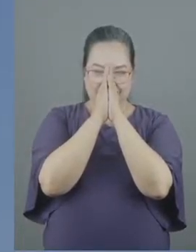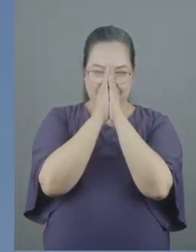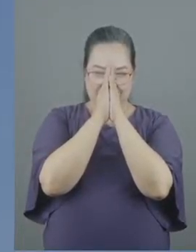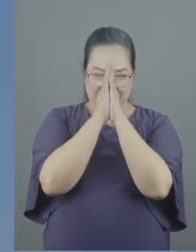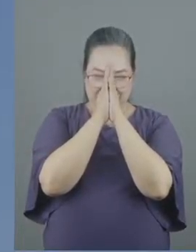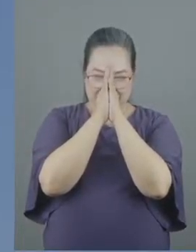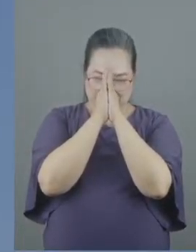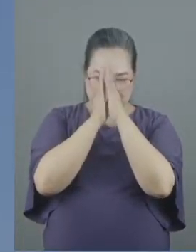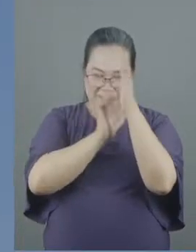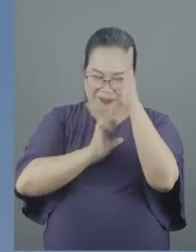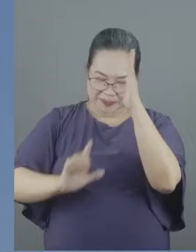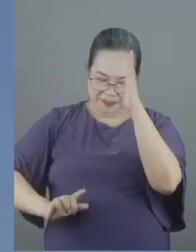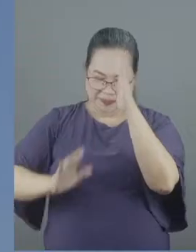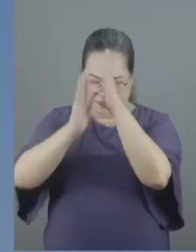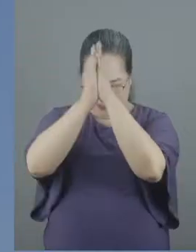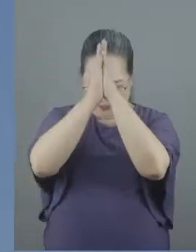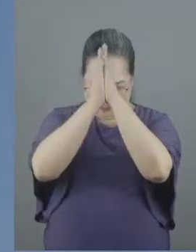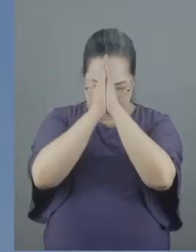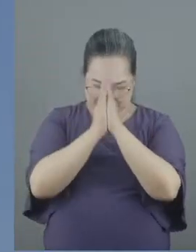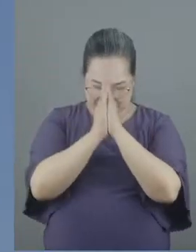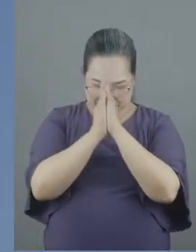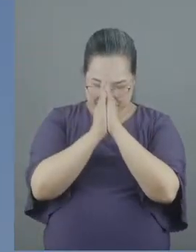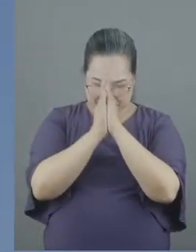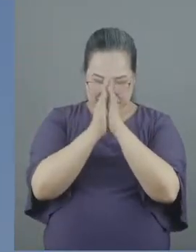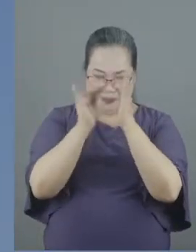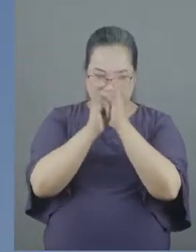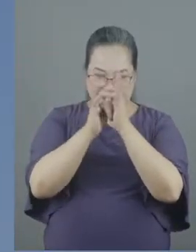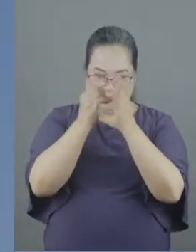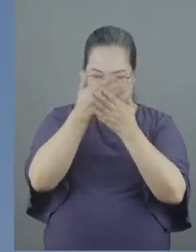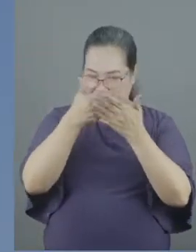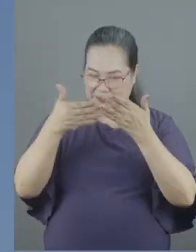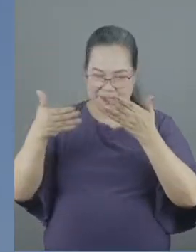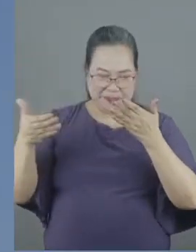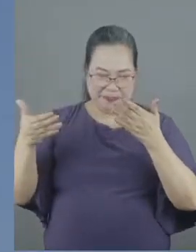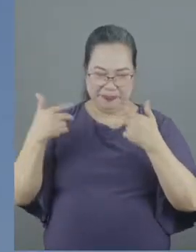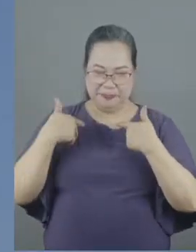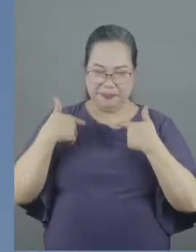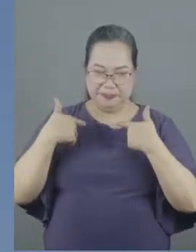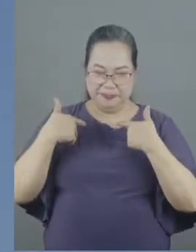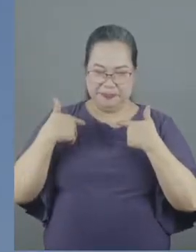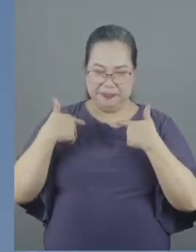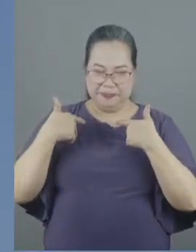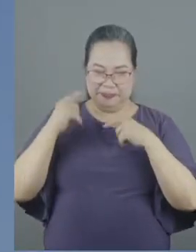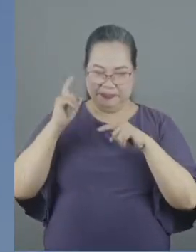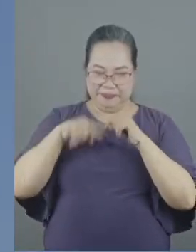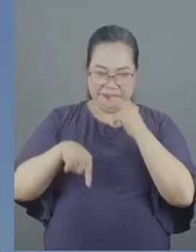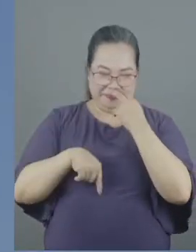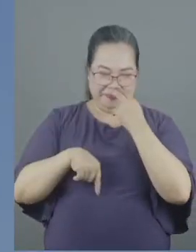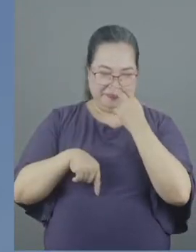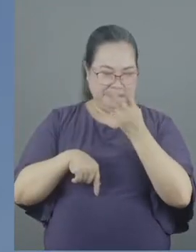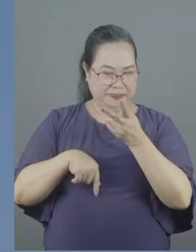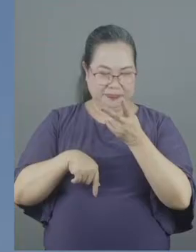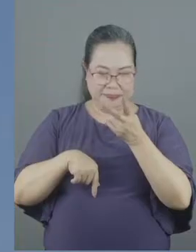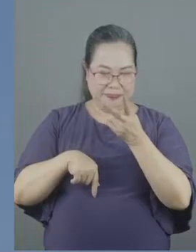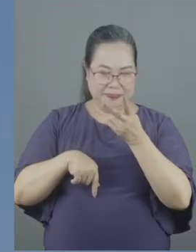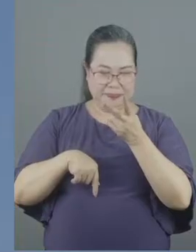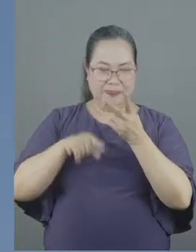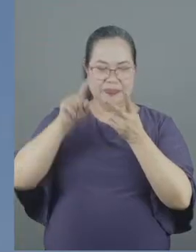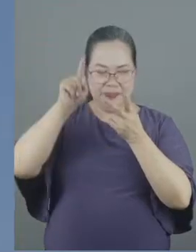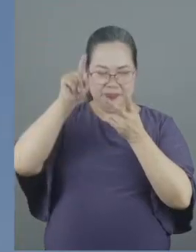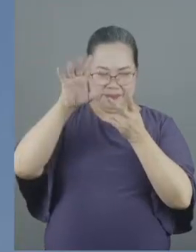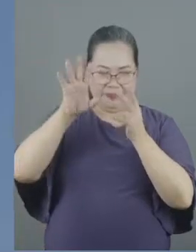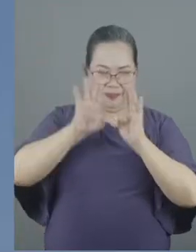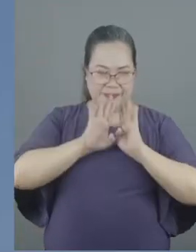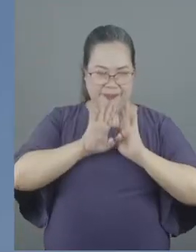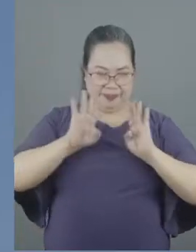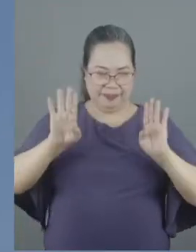Lord, we ask that if there is anything that we can't see, that you might open